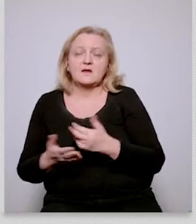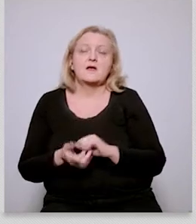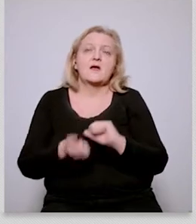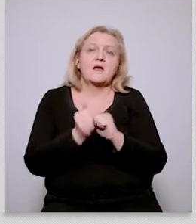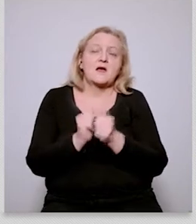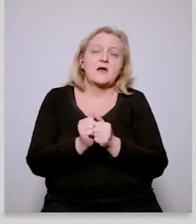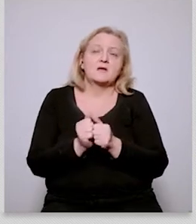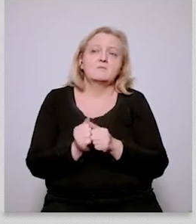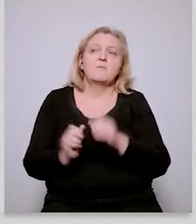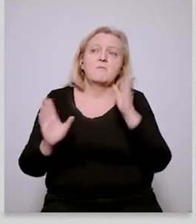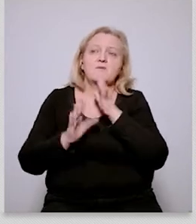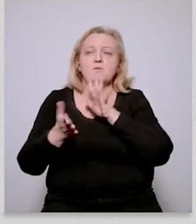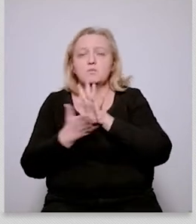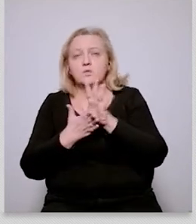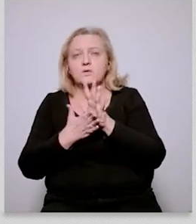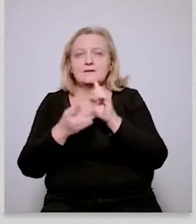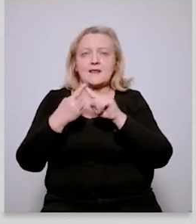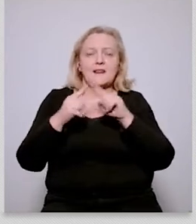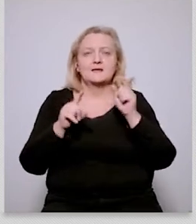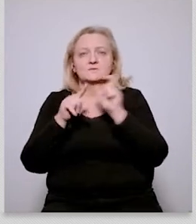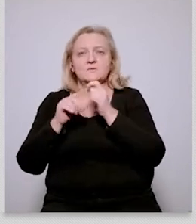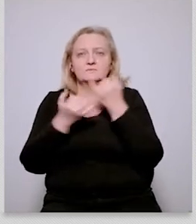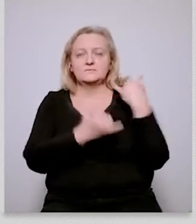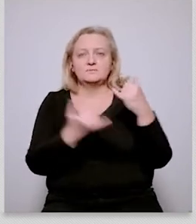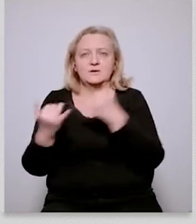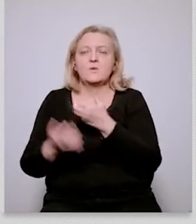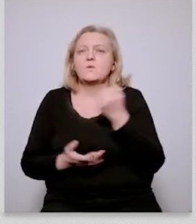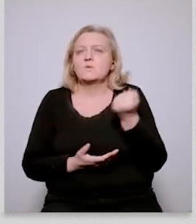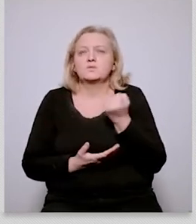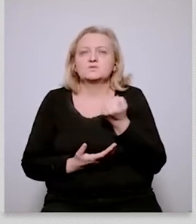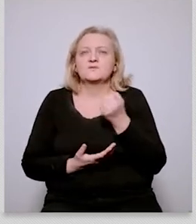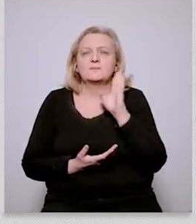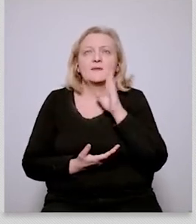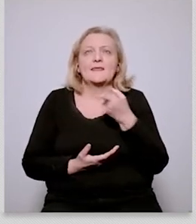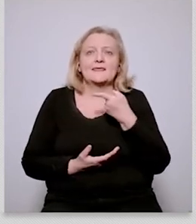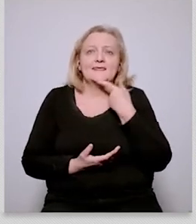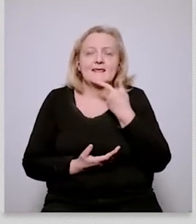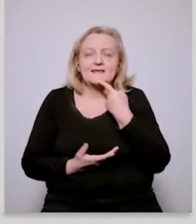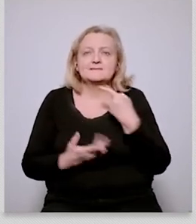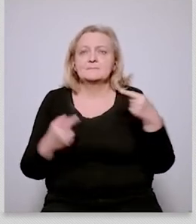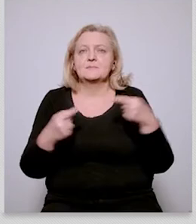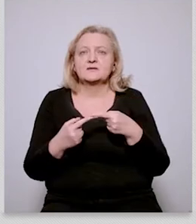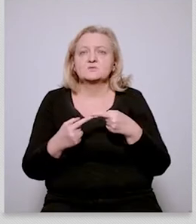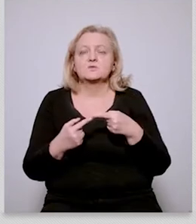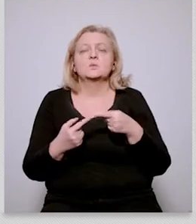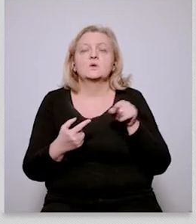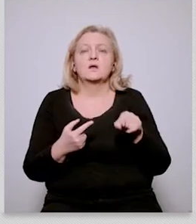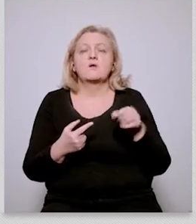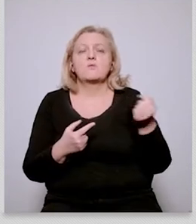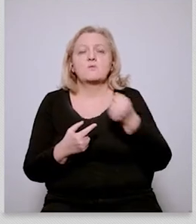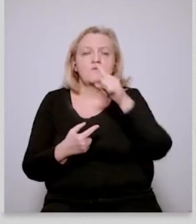uh you know into how people discussed this uh there was a very strong contextual um